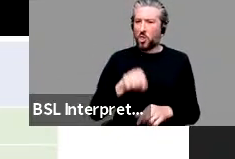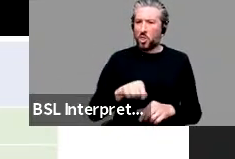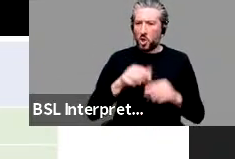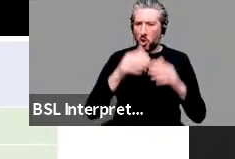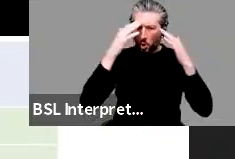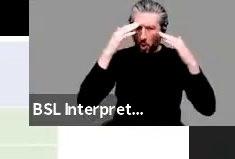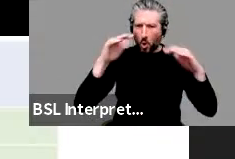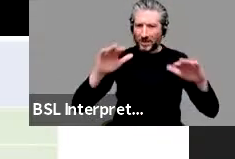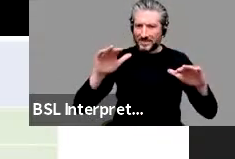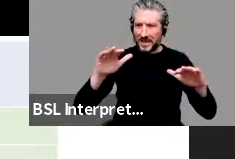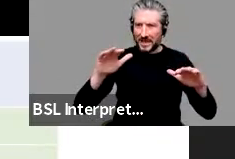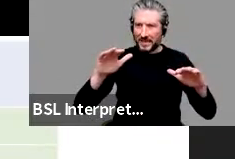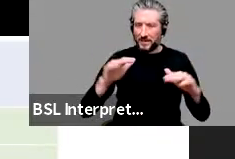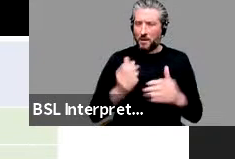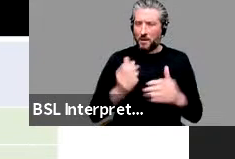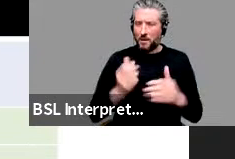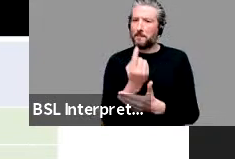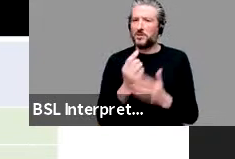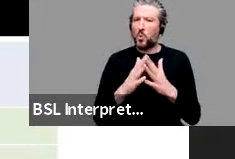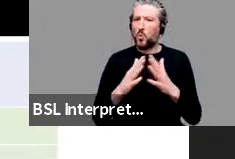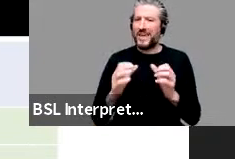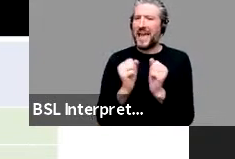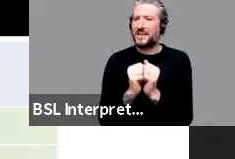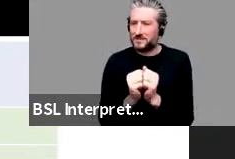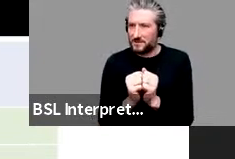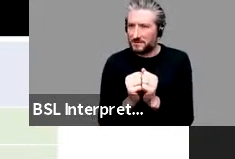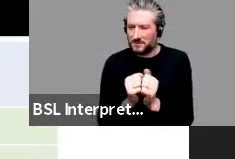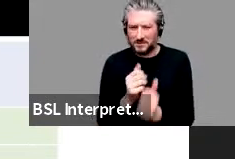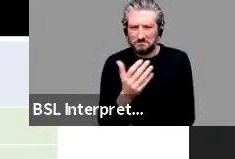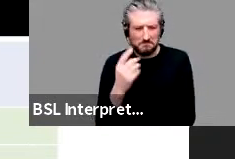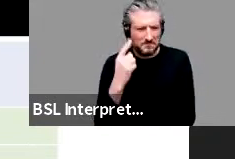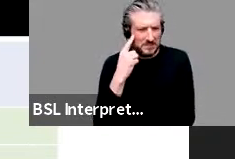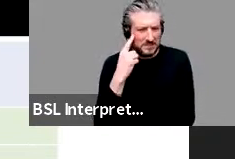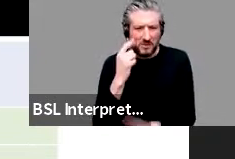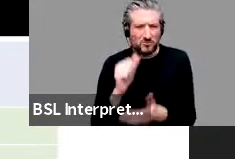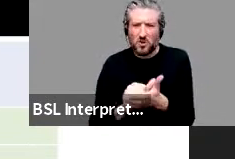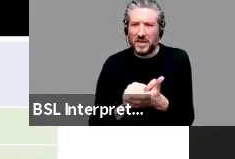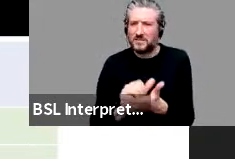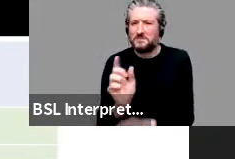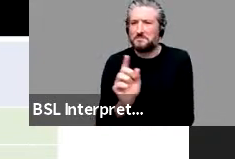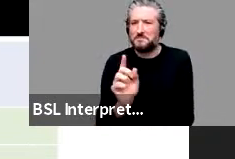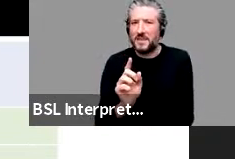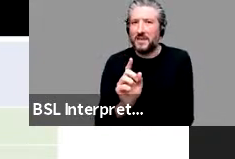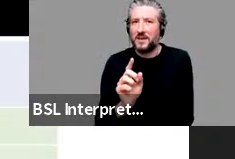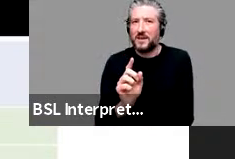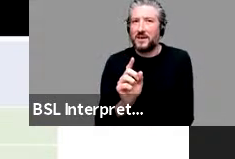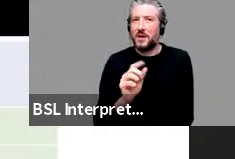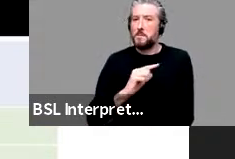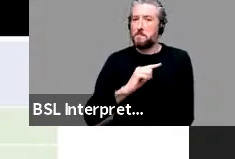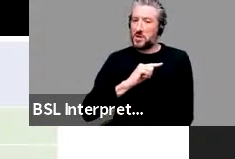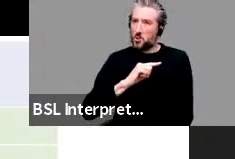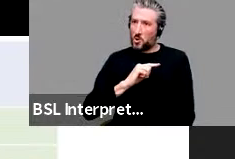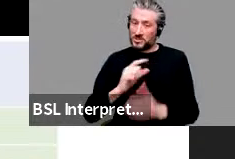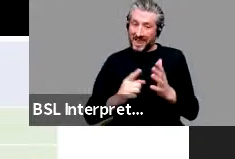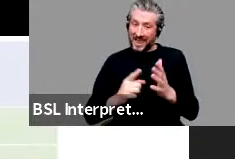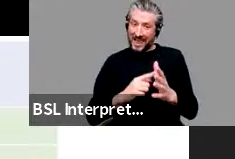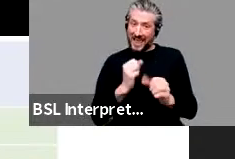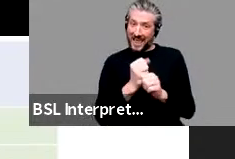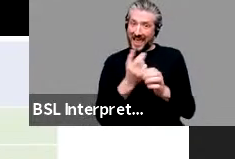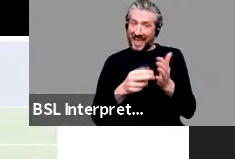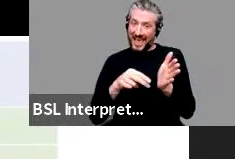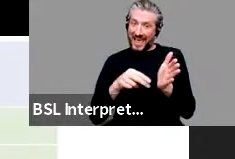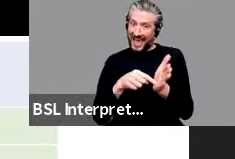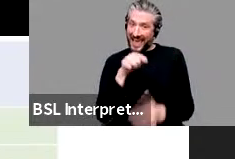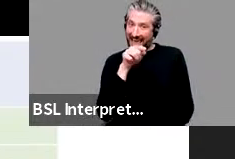sound right. Why doesn't it sound right? Well, the construction tells you that you have to be judging an agent and that the holiday is not